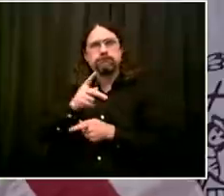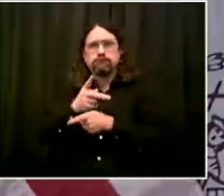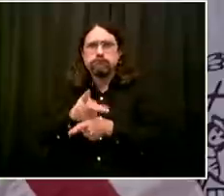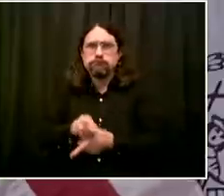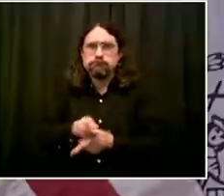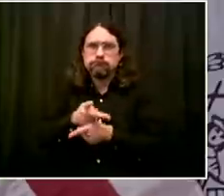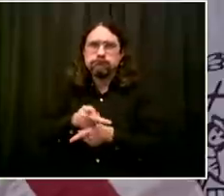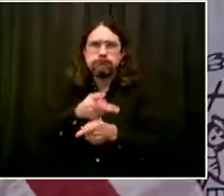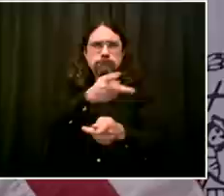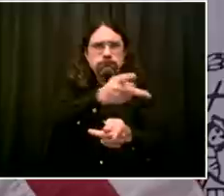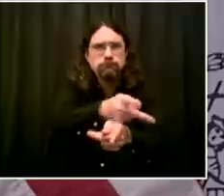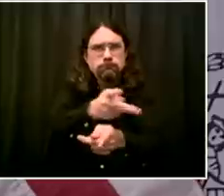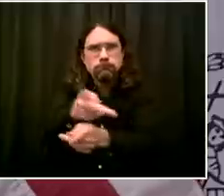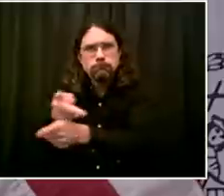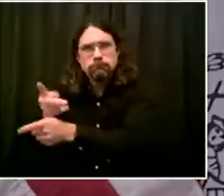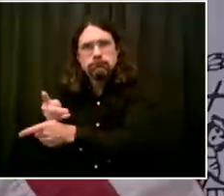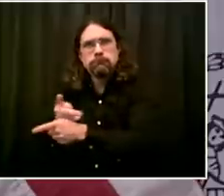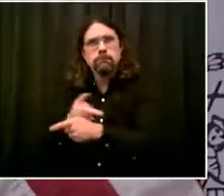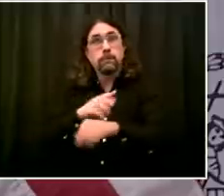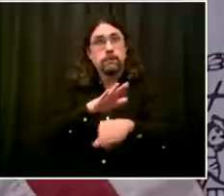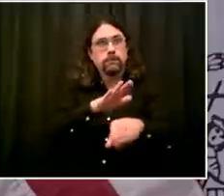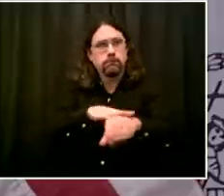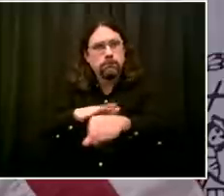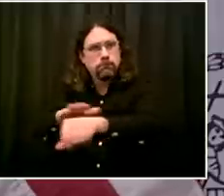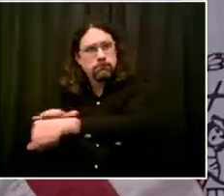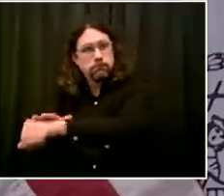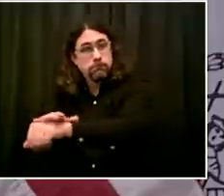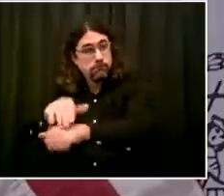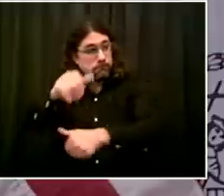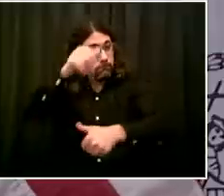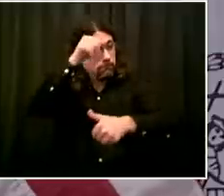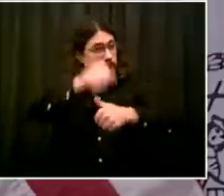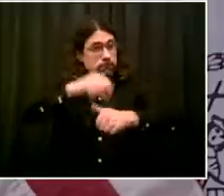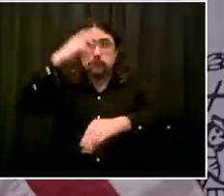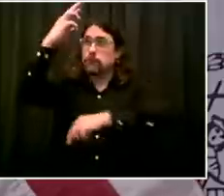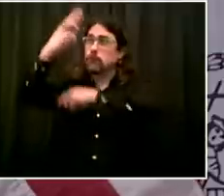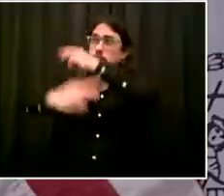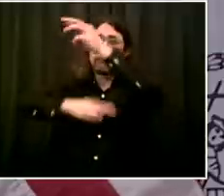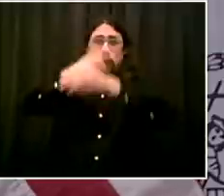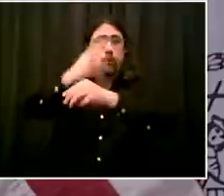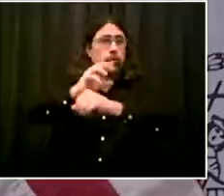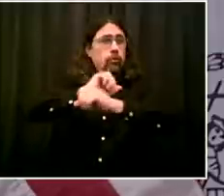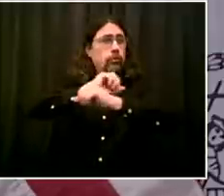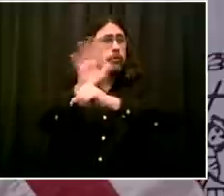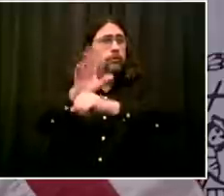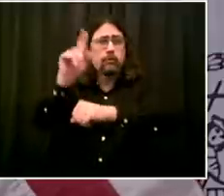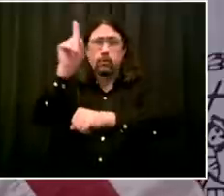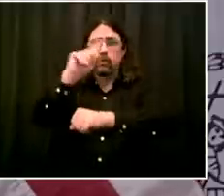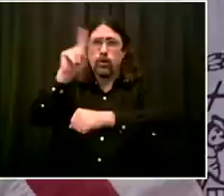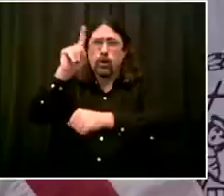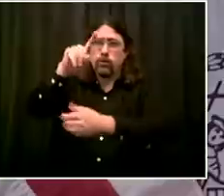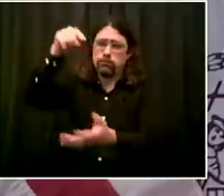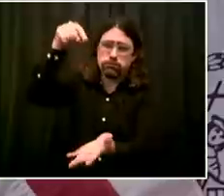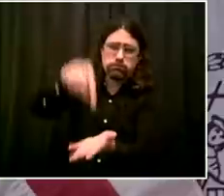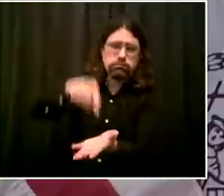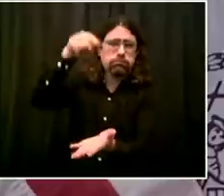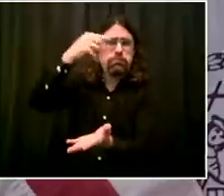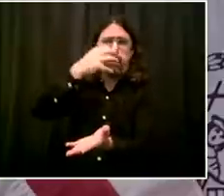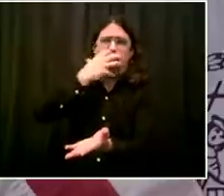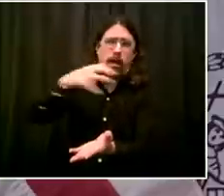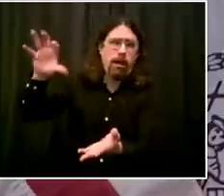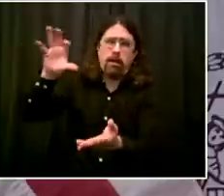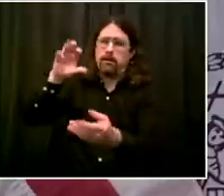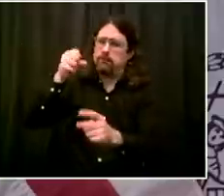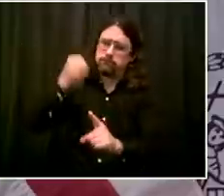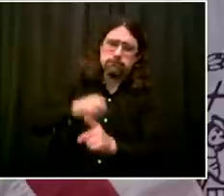rest of the state doesn't deal with not only in terms of this crisis, but just because of the way New York City, you know, is built, you know, so many people